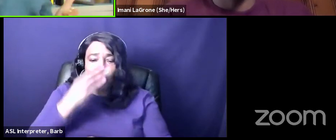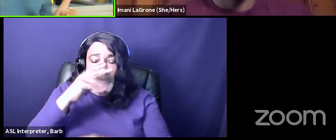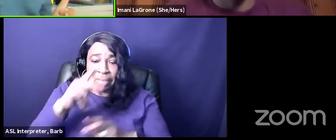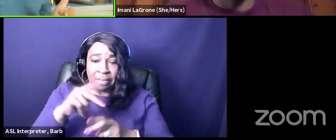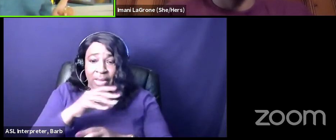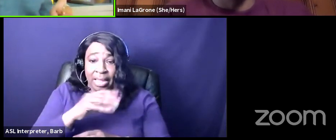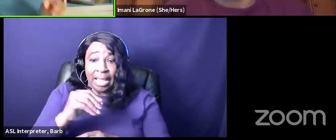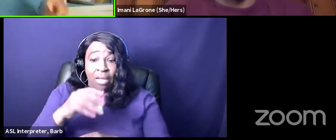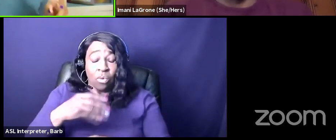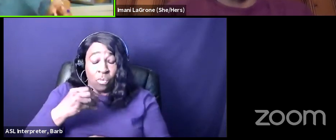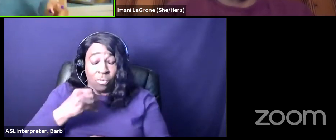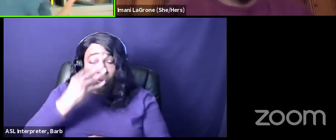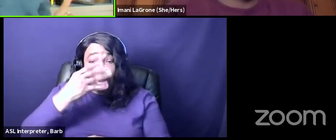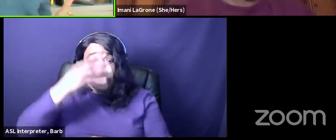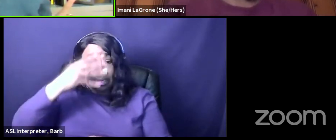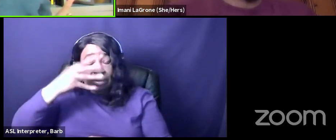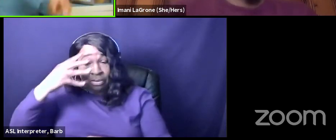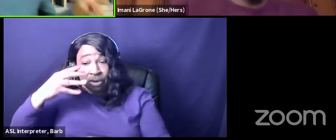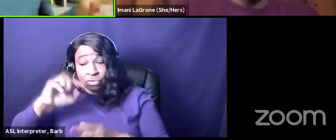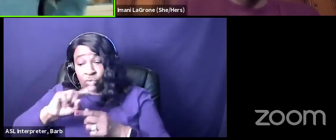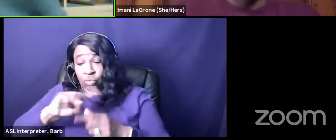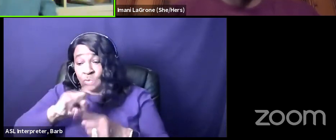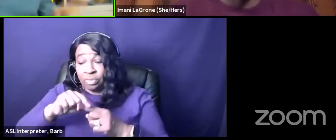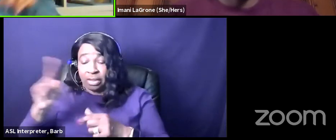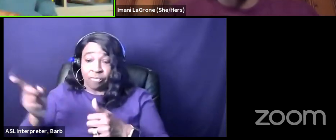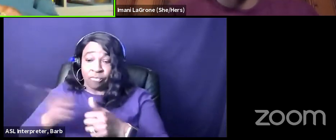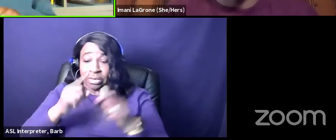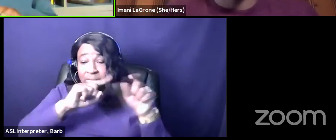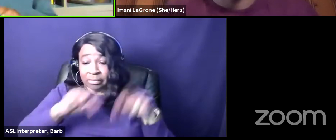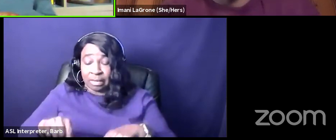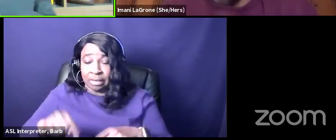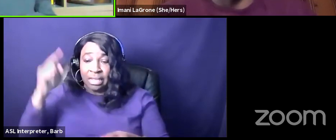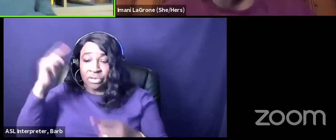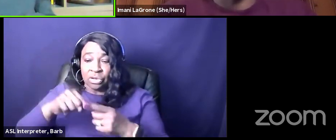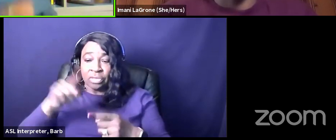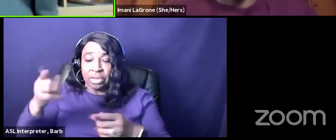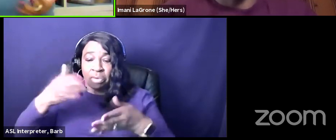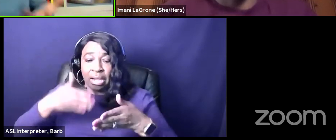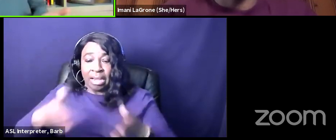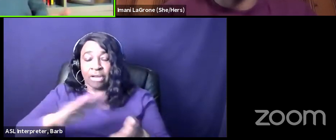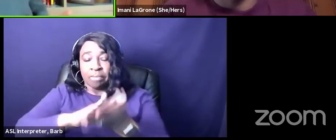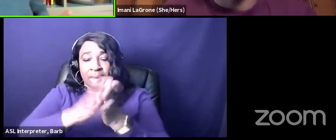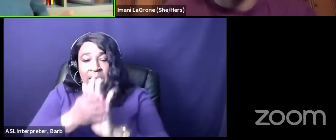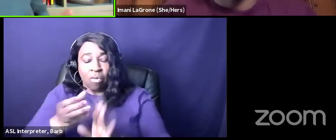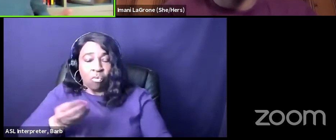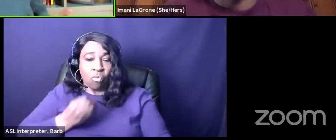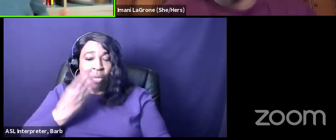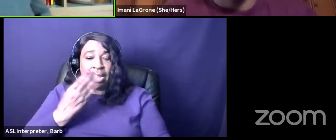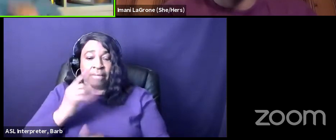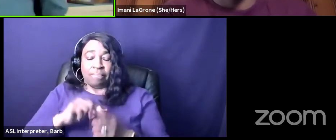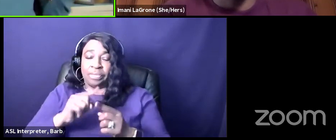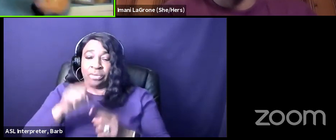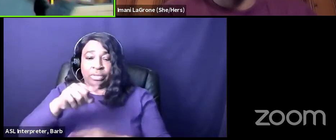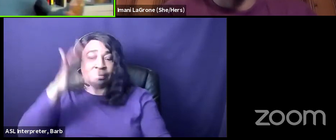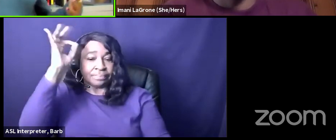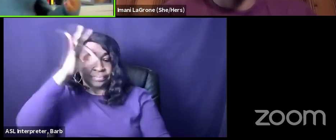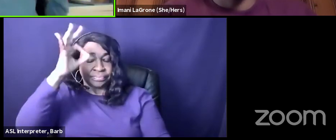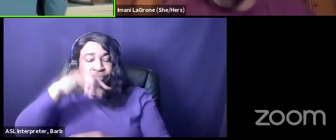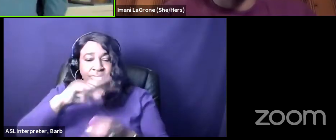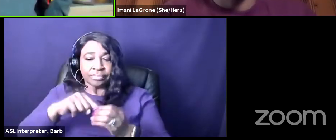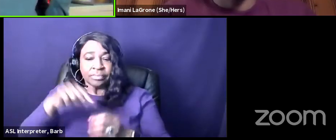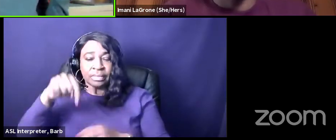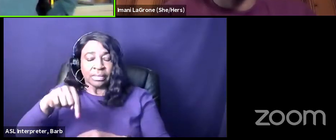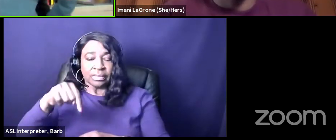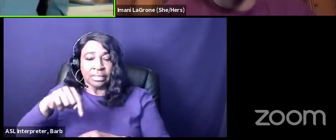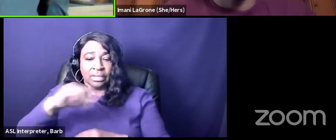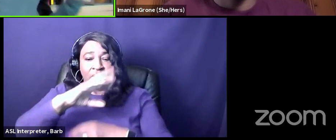white immigrants when they first got here until they were allowed to become white right then you don't know anything about this nation and so you can't really